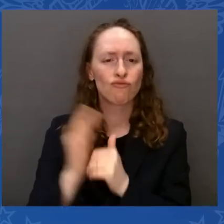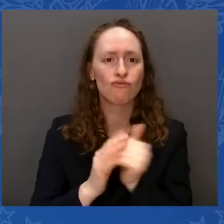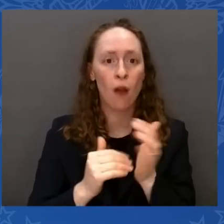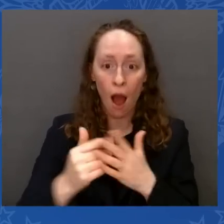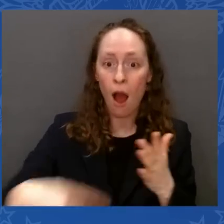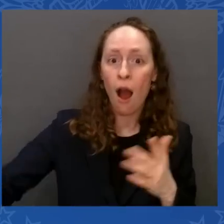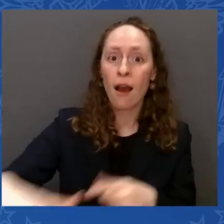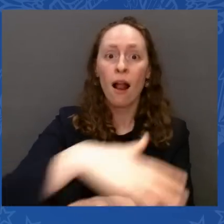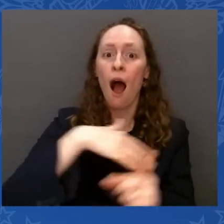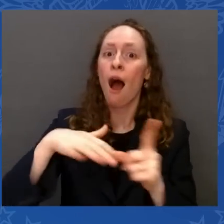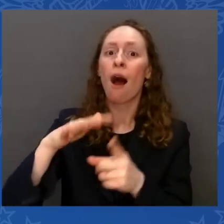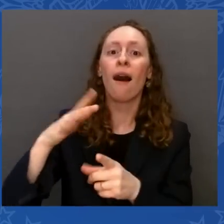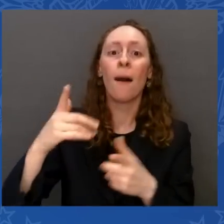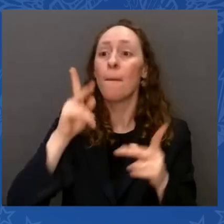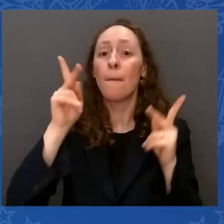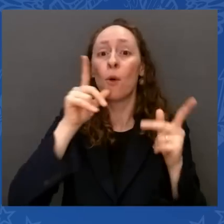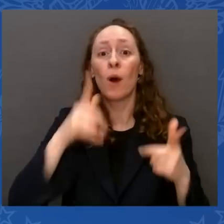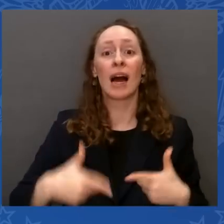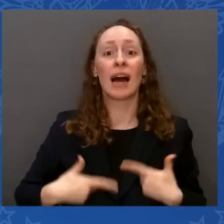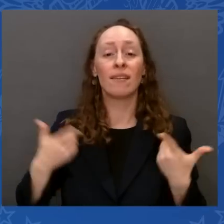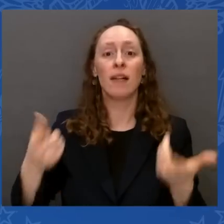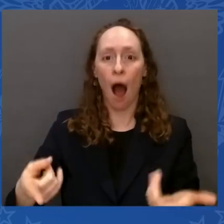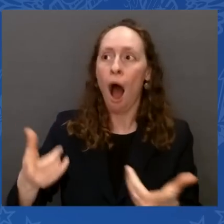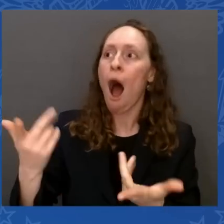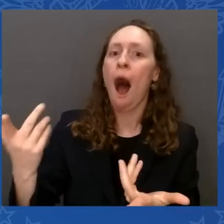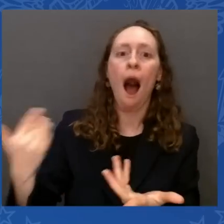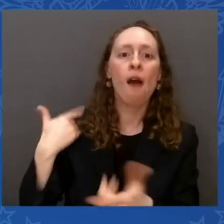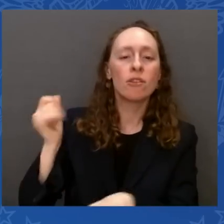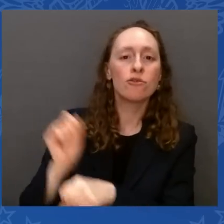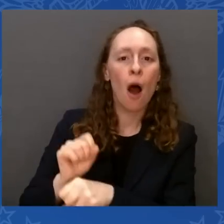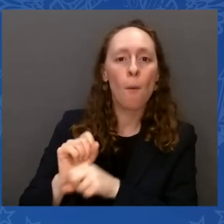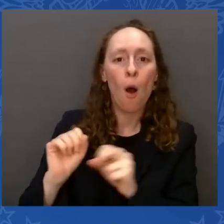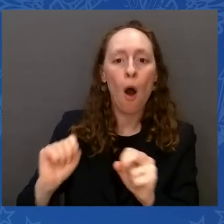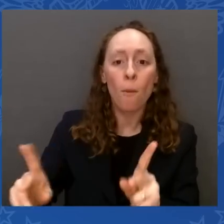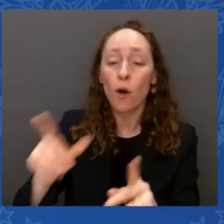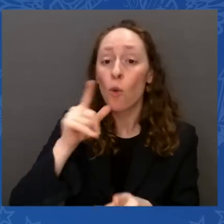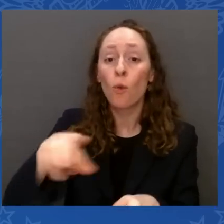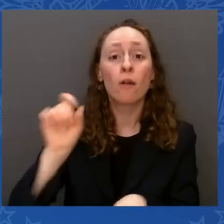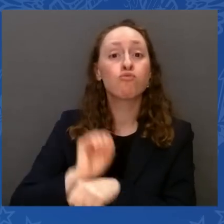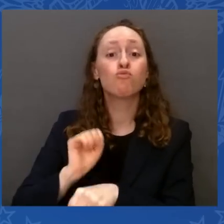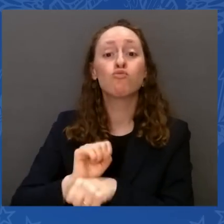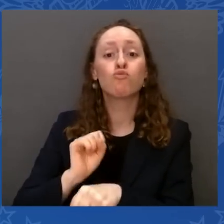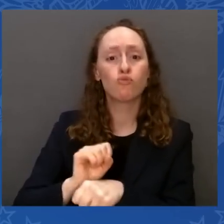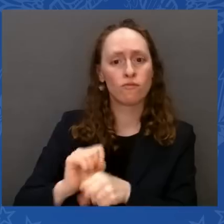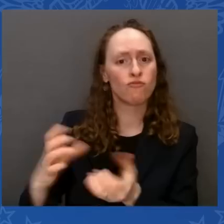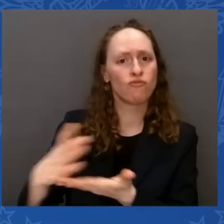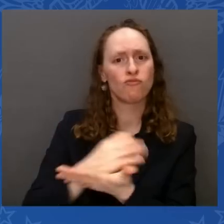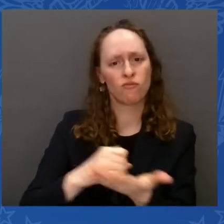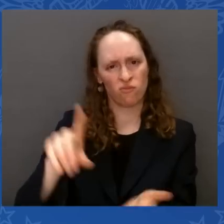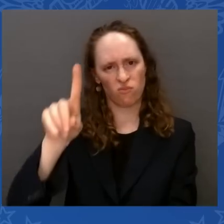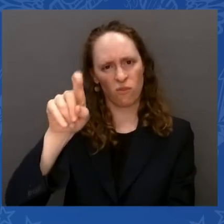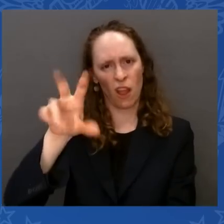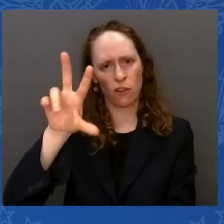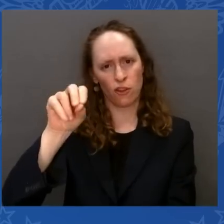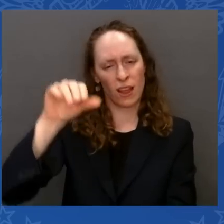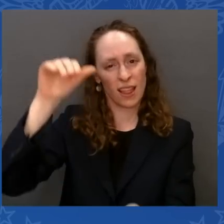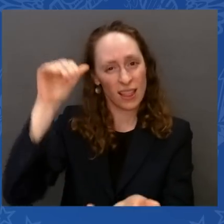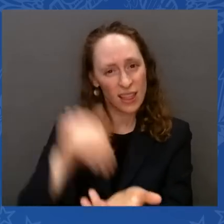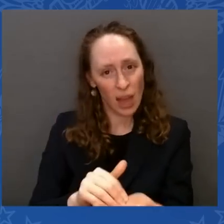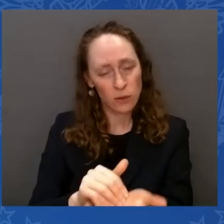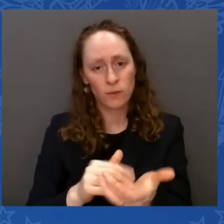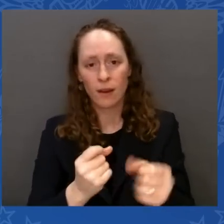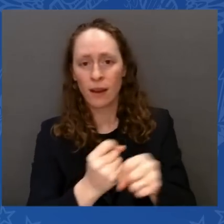jobs in the factories that are going to pay an average of $130,000 a year. And for the bulk of them, you don't need a college degree.